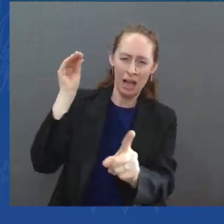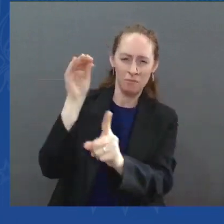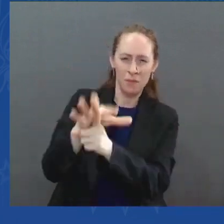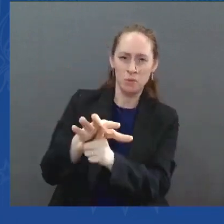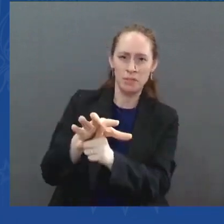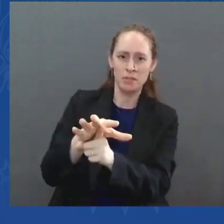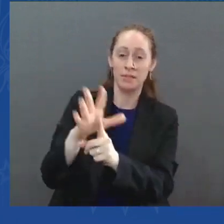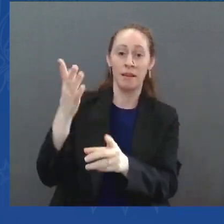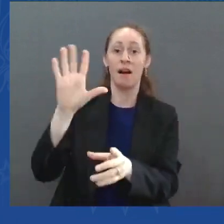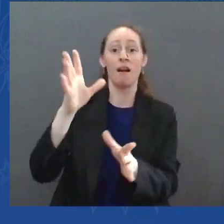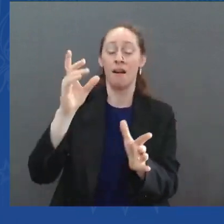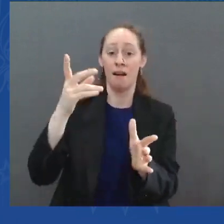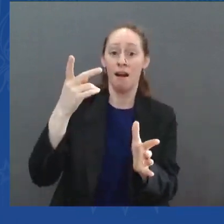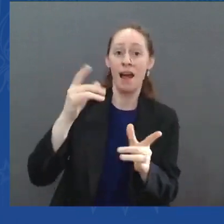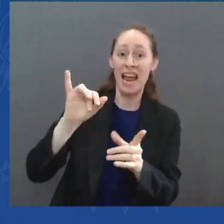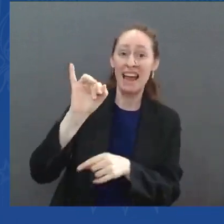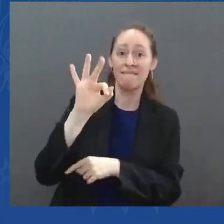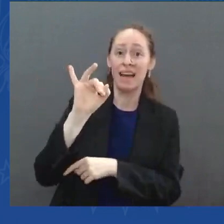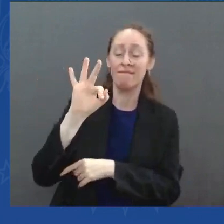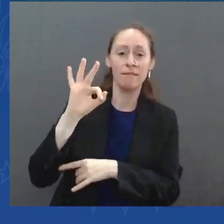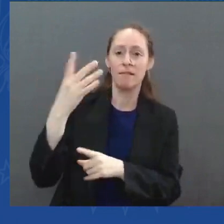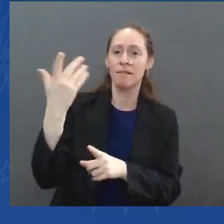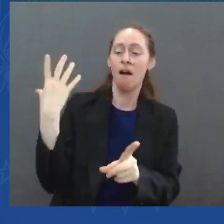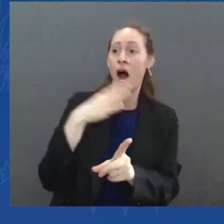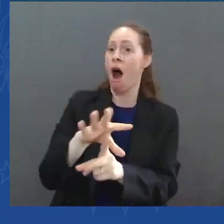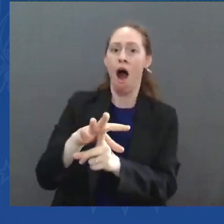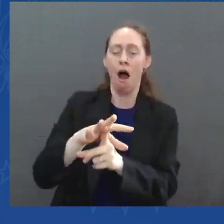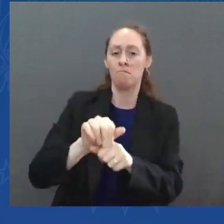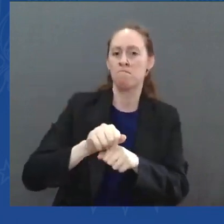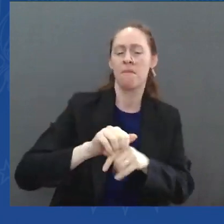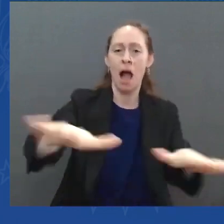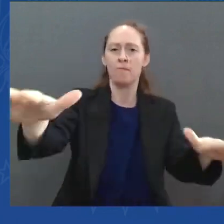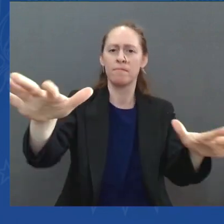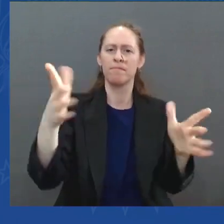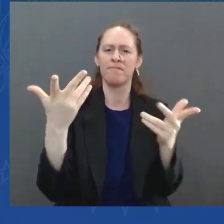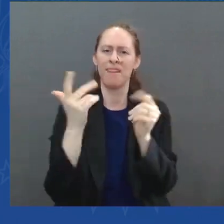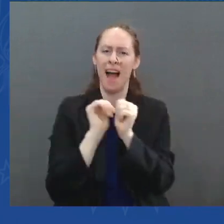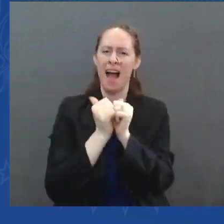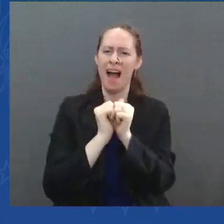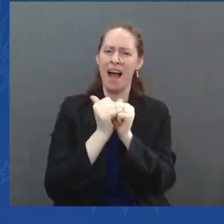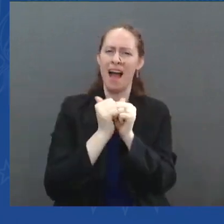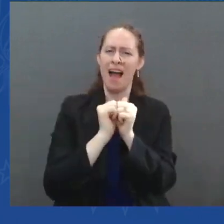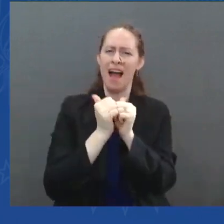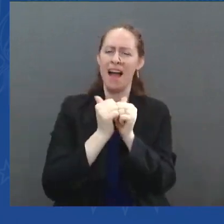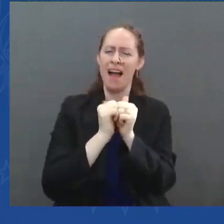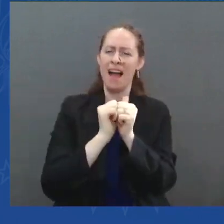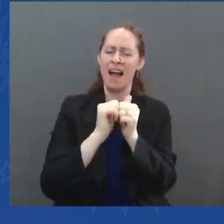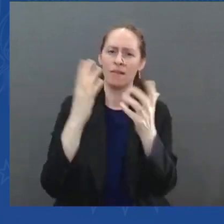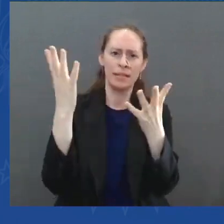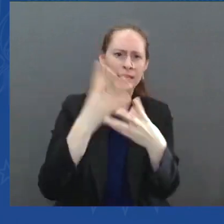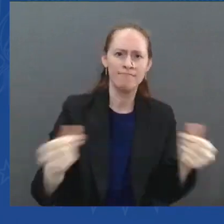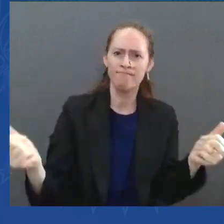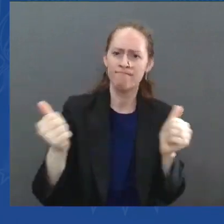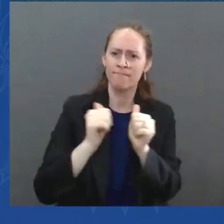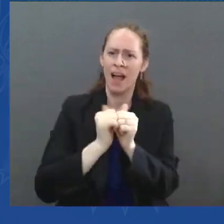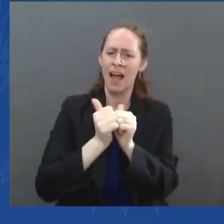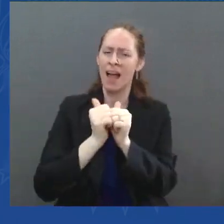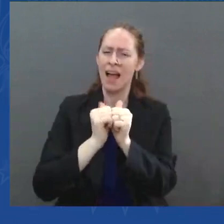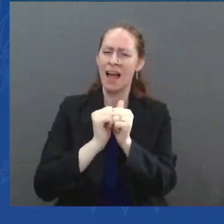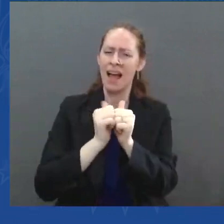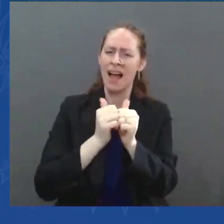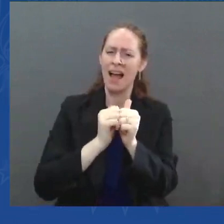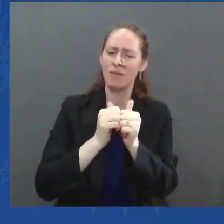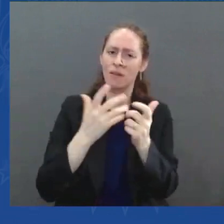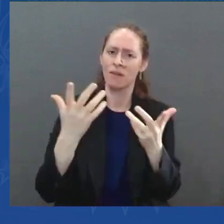But what stops it is all of us, not a few. All of us have to stop it. People like Ida B.